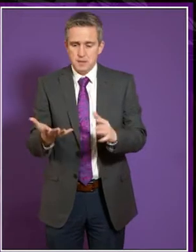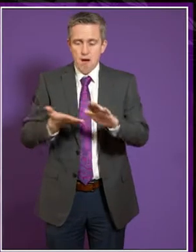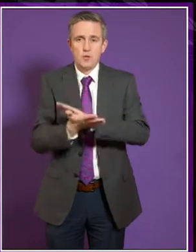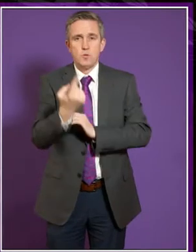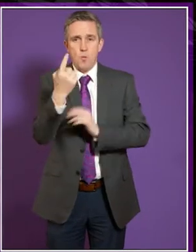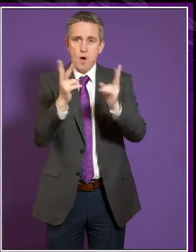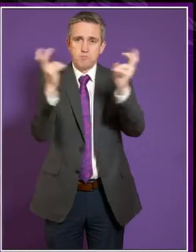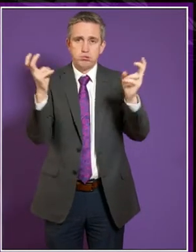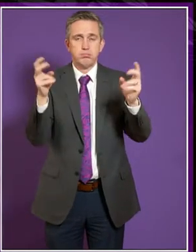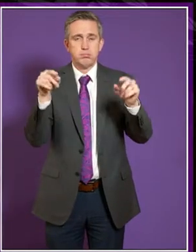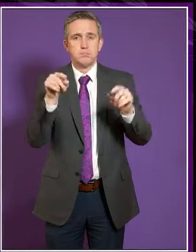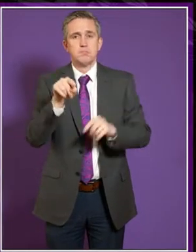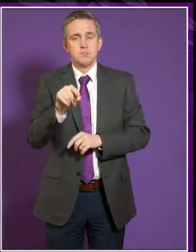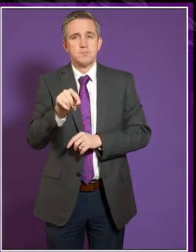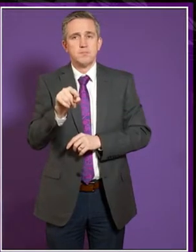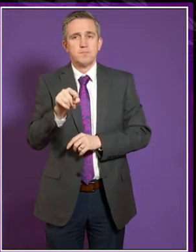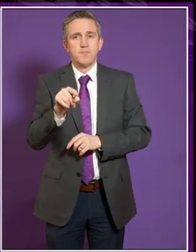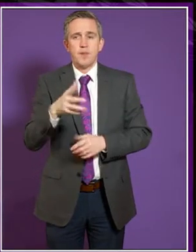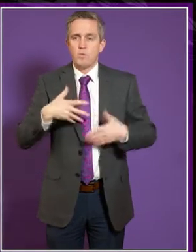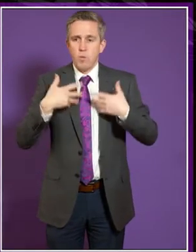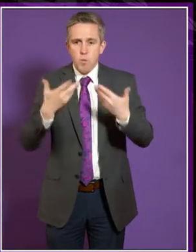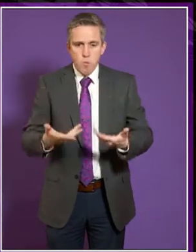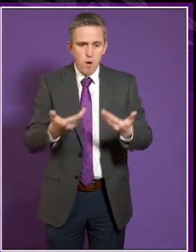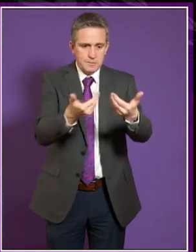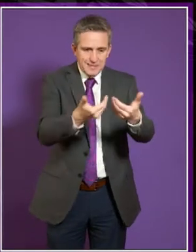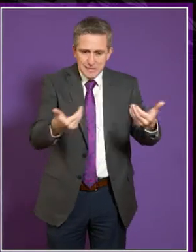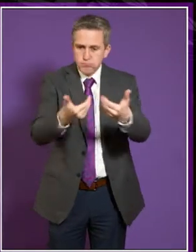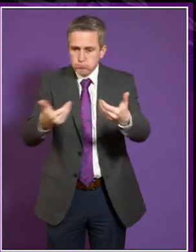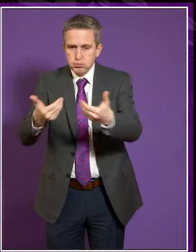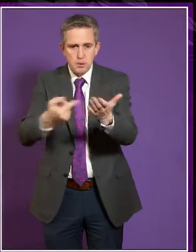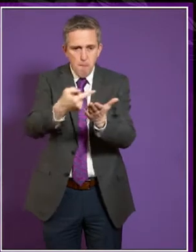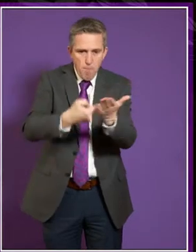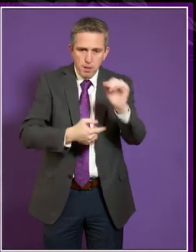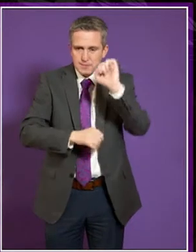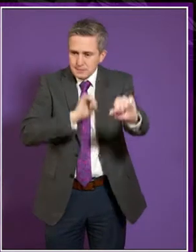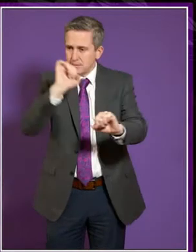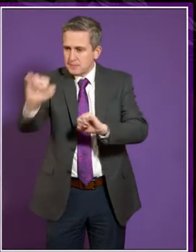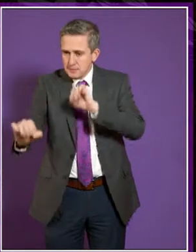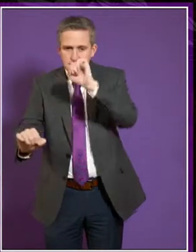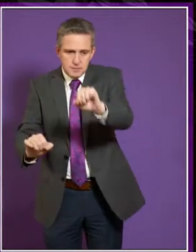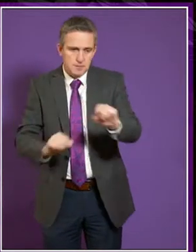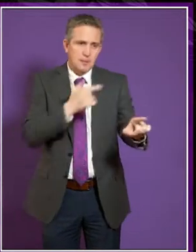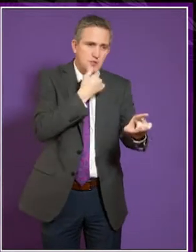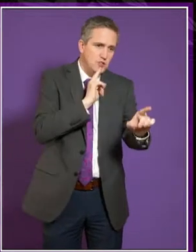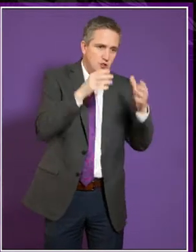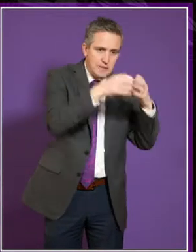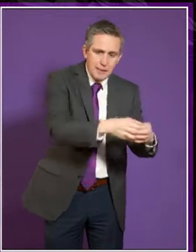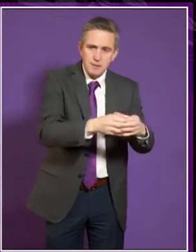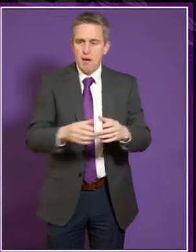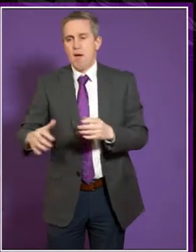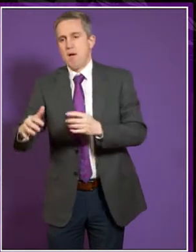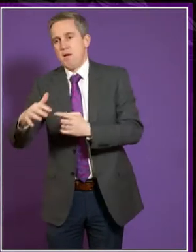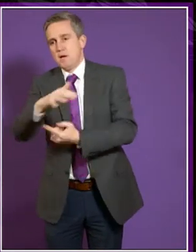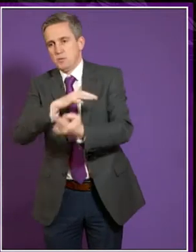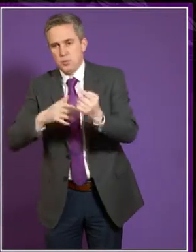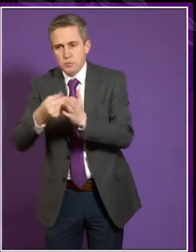and trying to avoid a series of granular separate policies where issues of gender are separate from issues of social